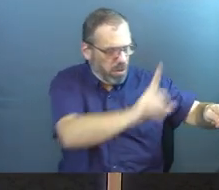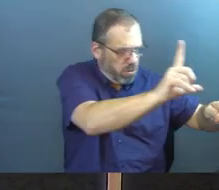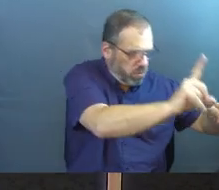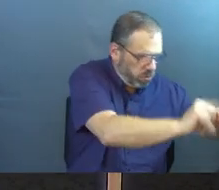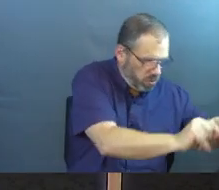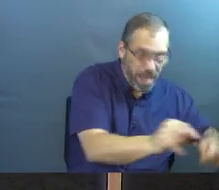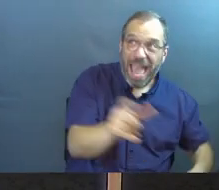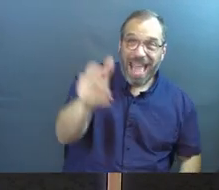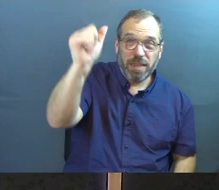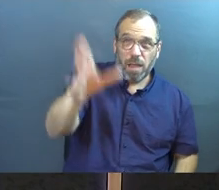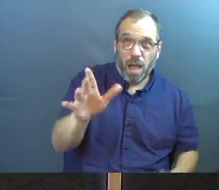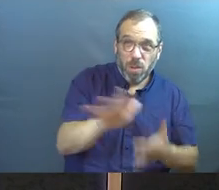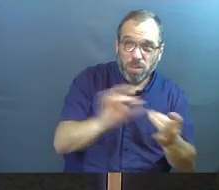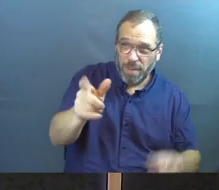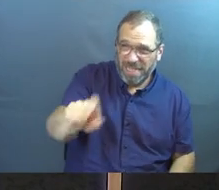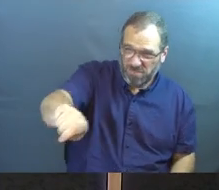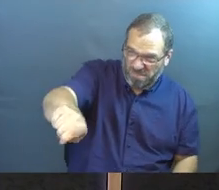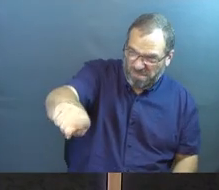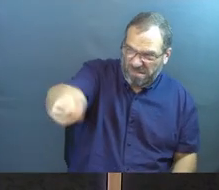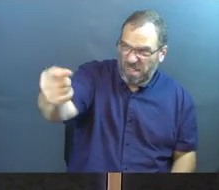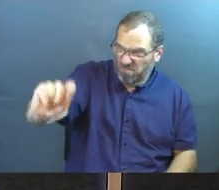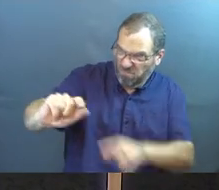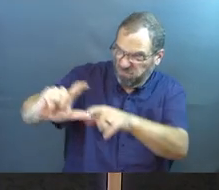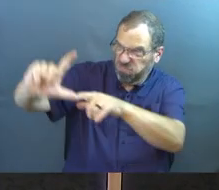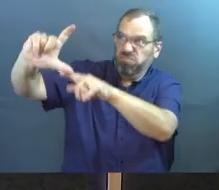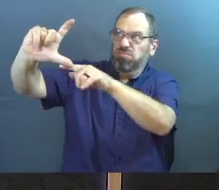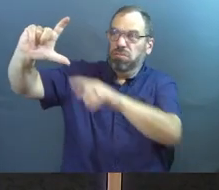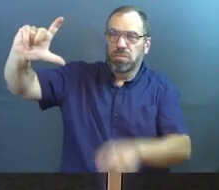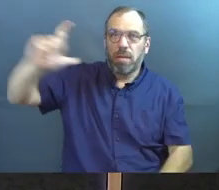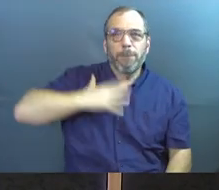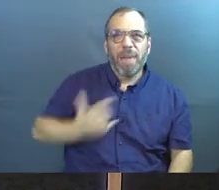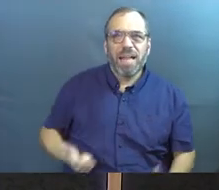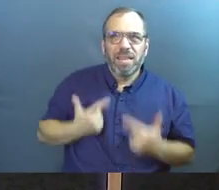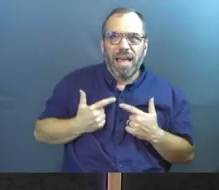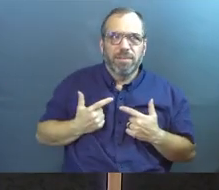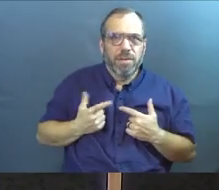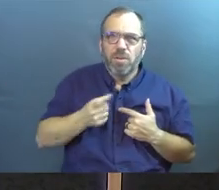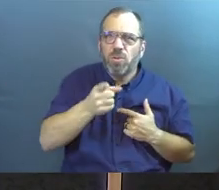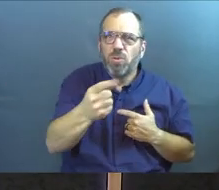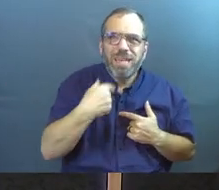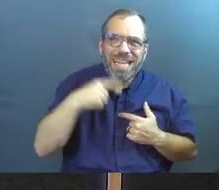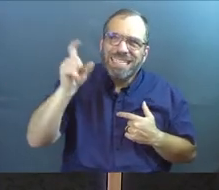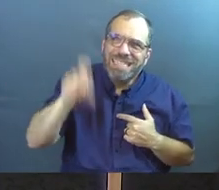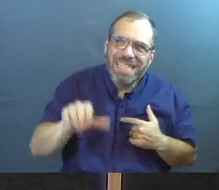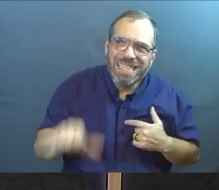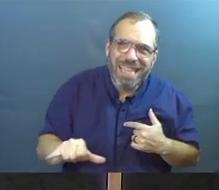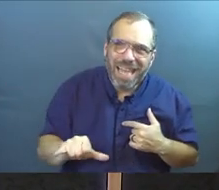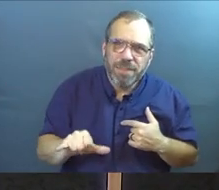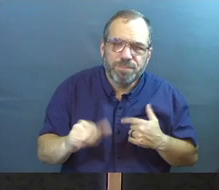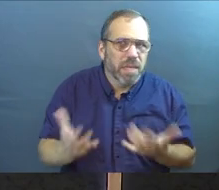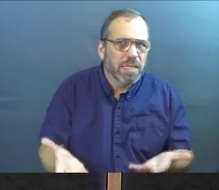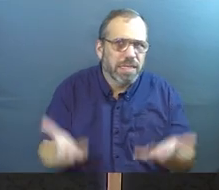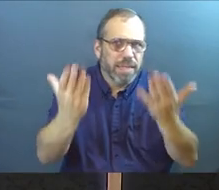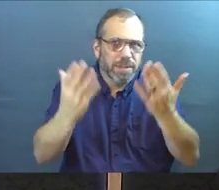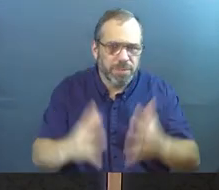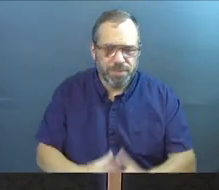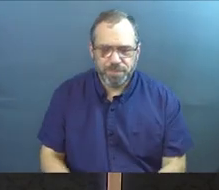volume of the Holy Spirit in my life. We all need that. Would you guys stand?